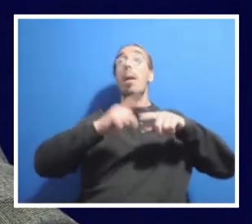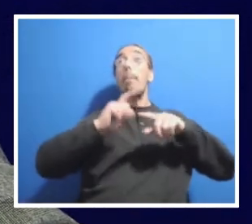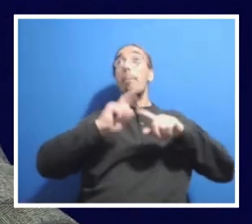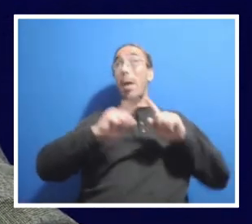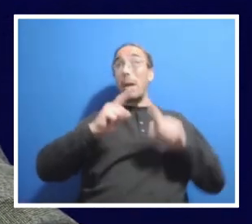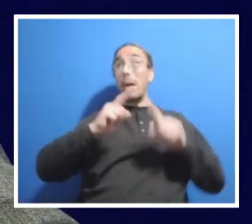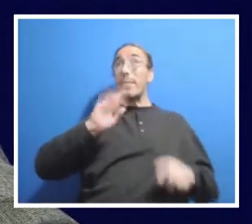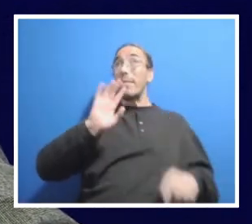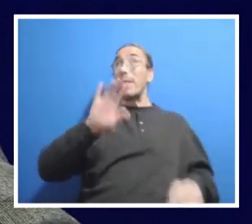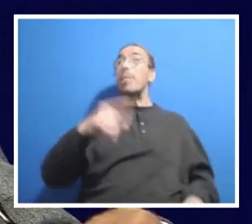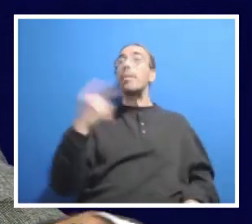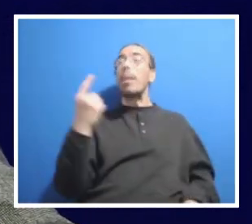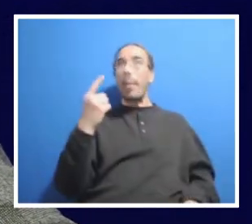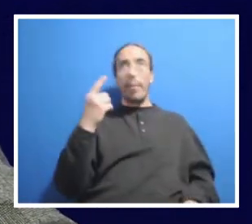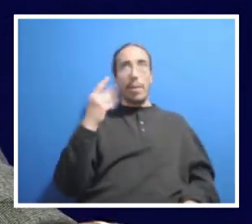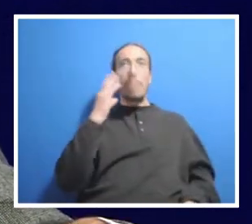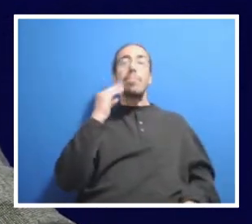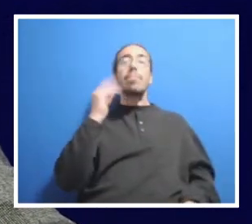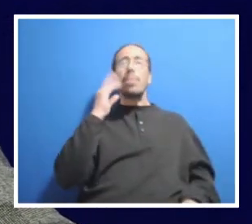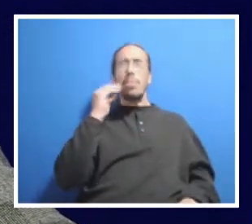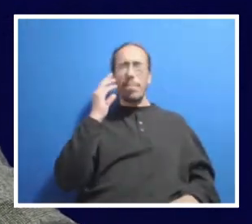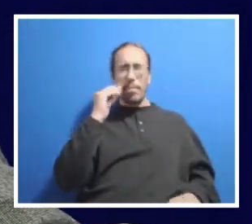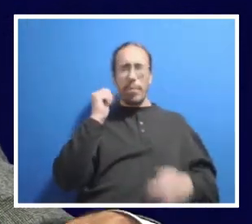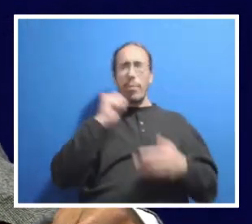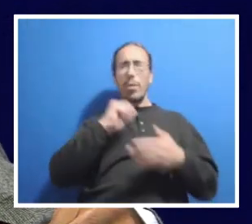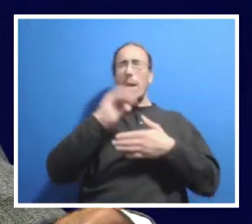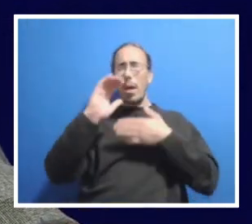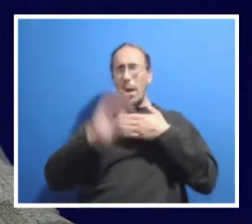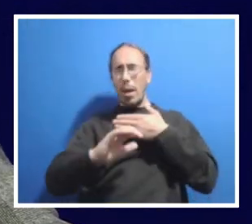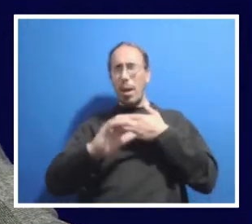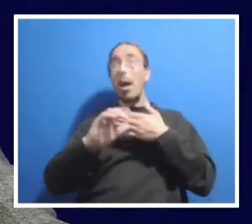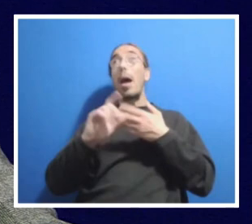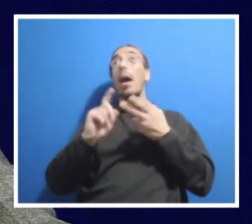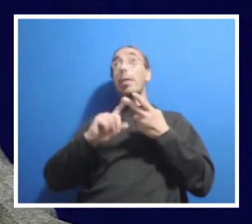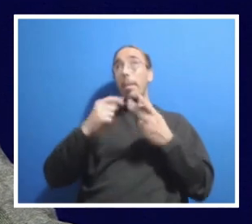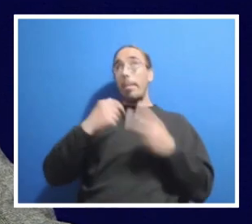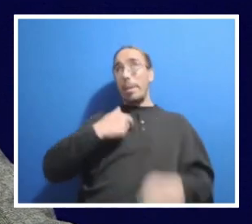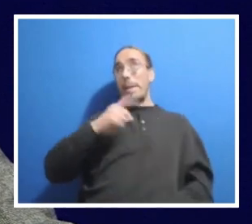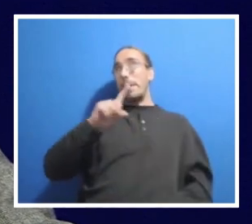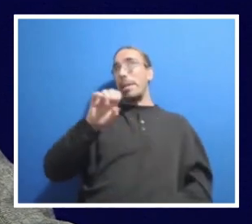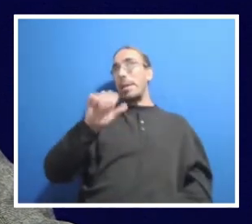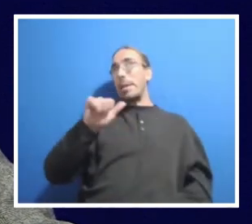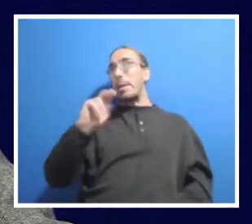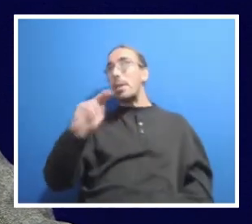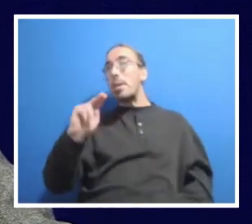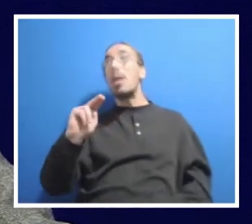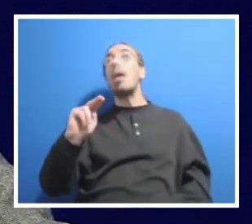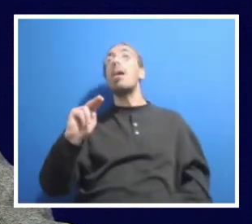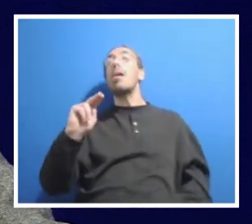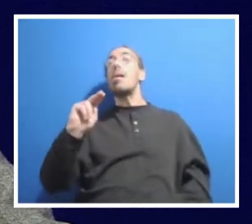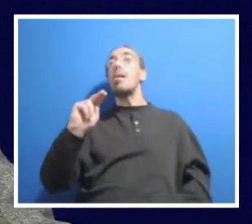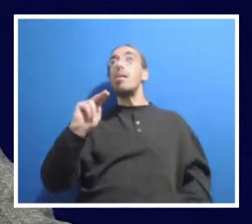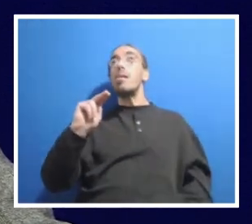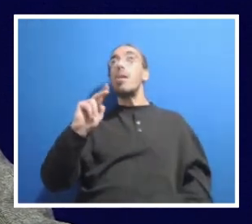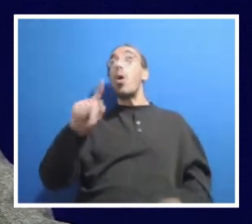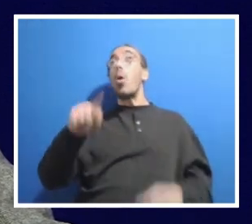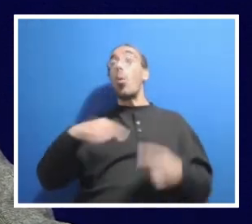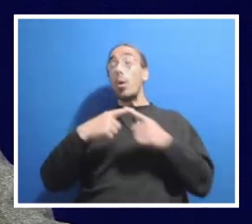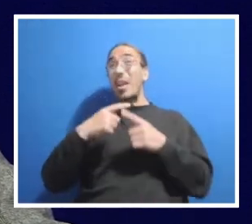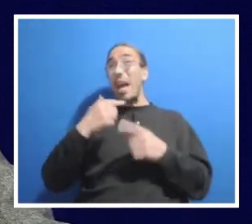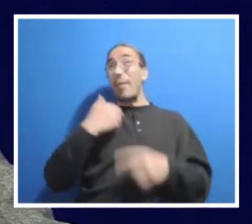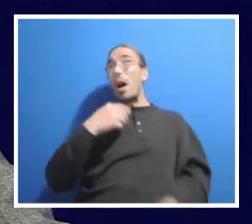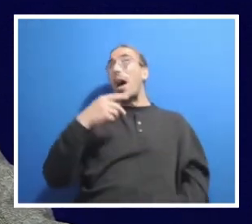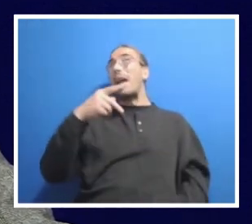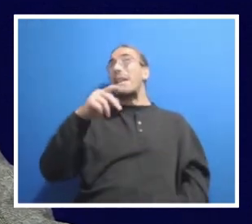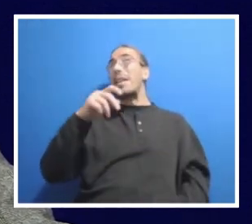current leadership in academia as a department head and as a dean. When we have an open tenure track position, tenure line position, we'd